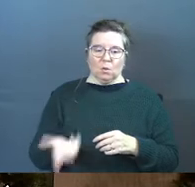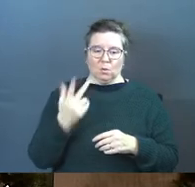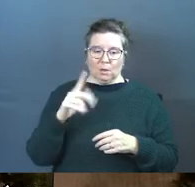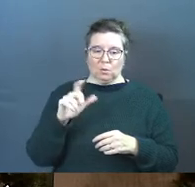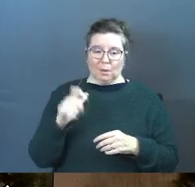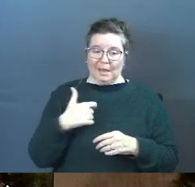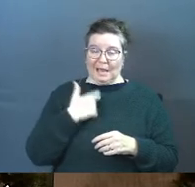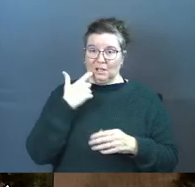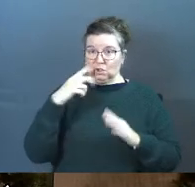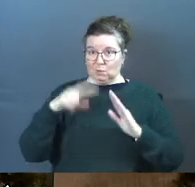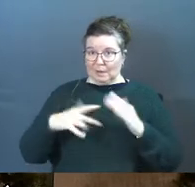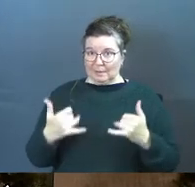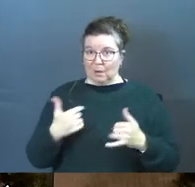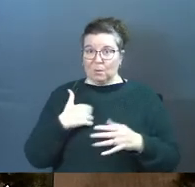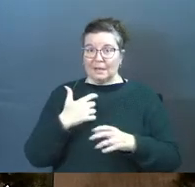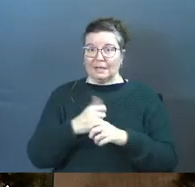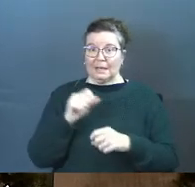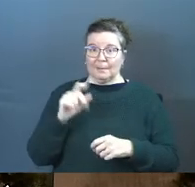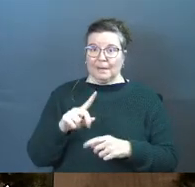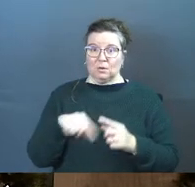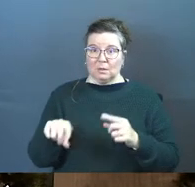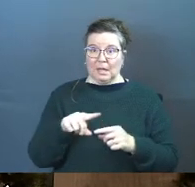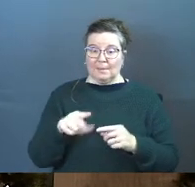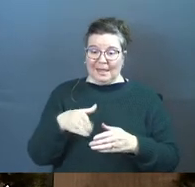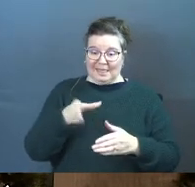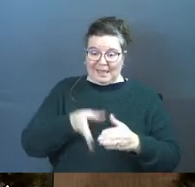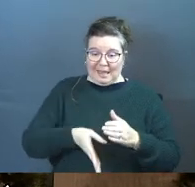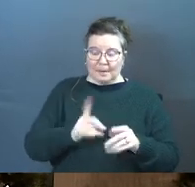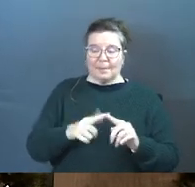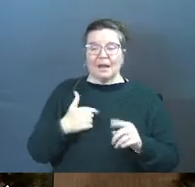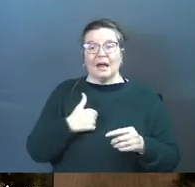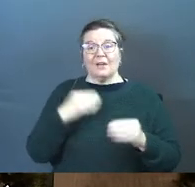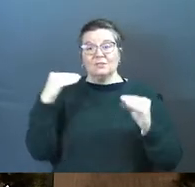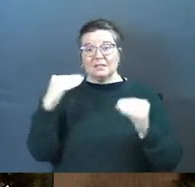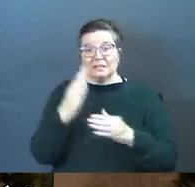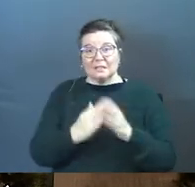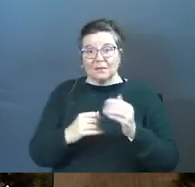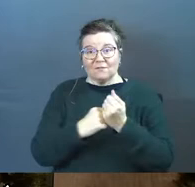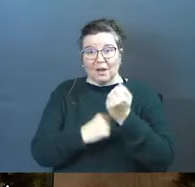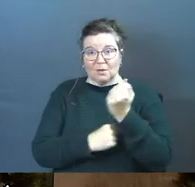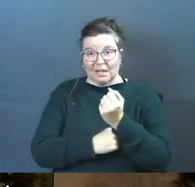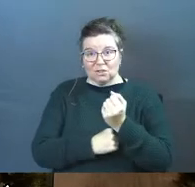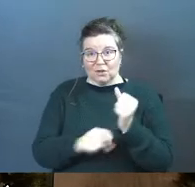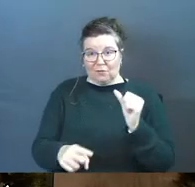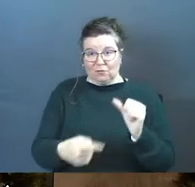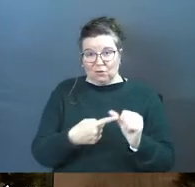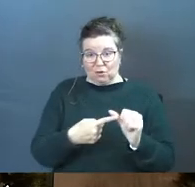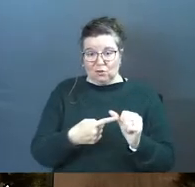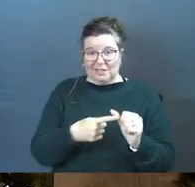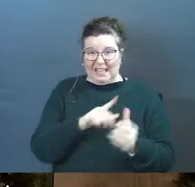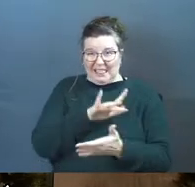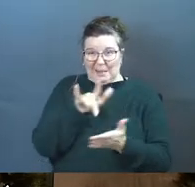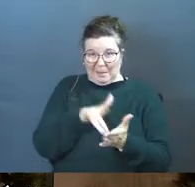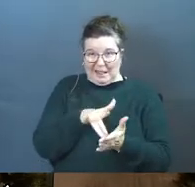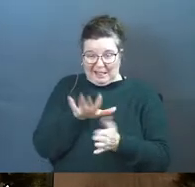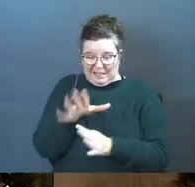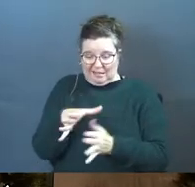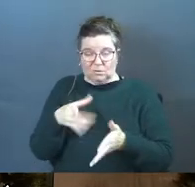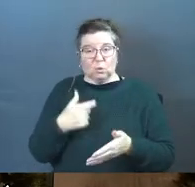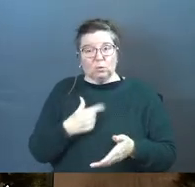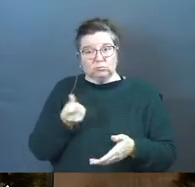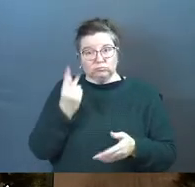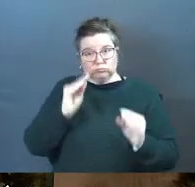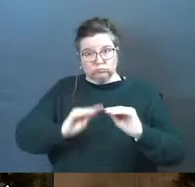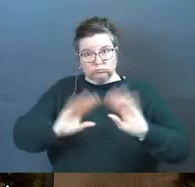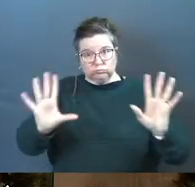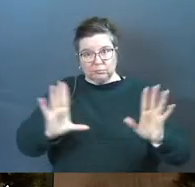I just read them to you now. We're going to get back to them at the very end, but I've got to teach some foundational stuff in the middle so that